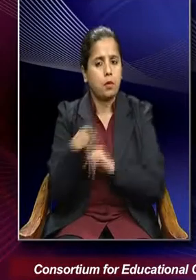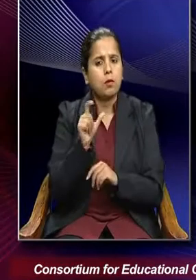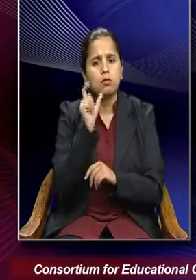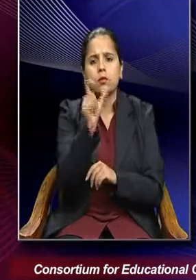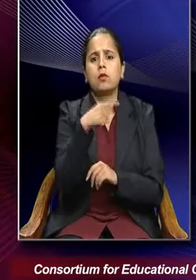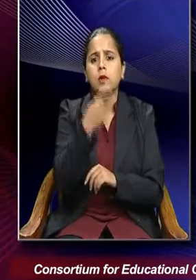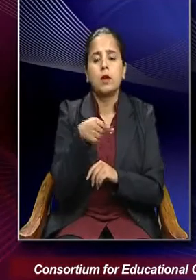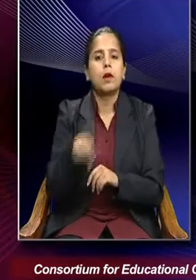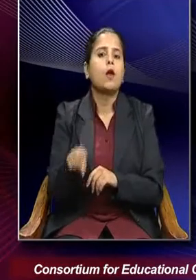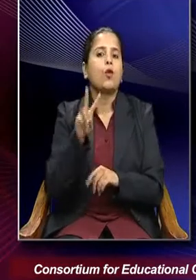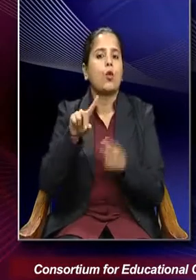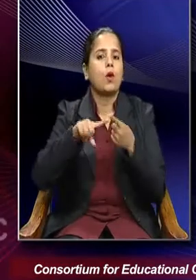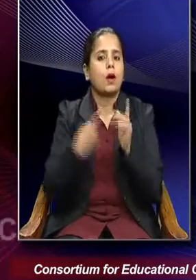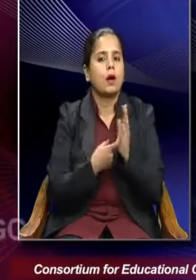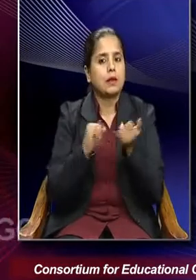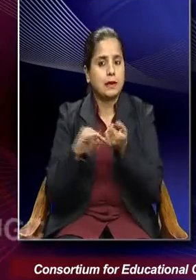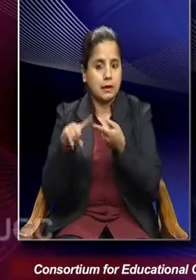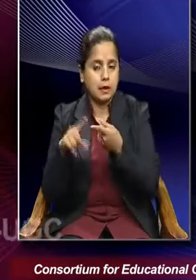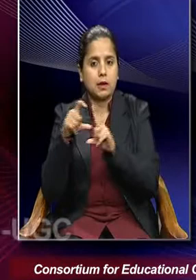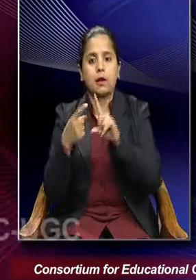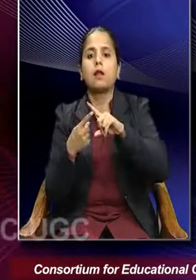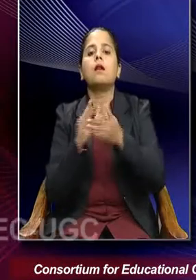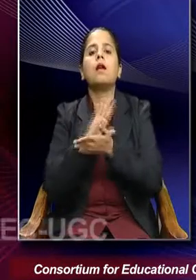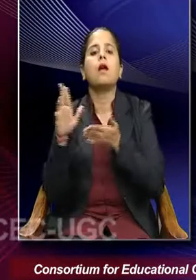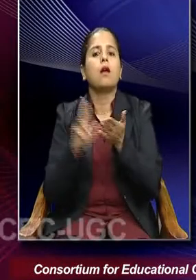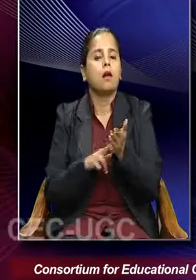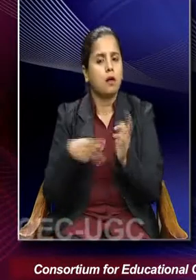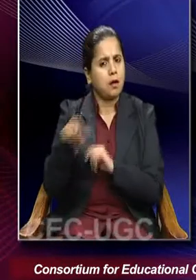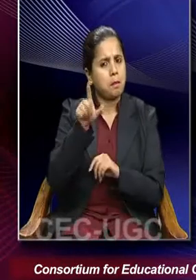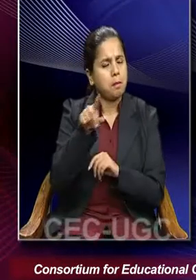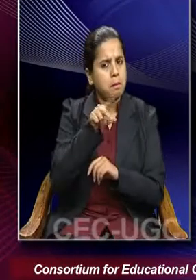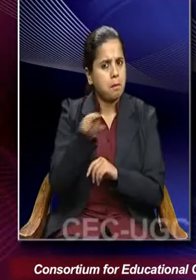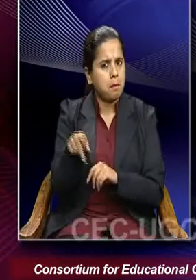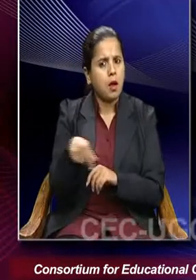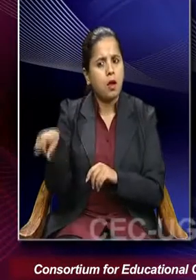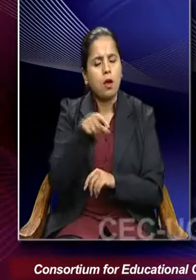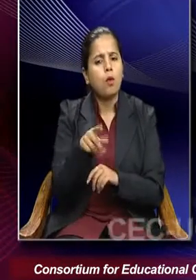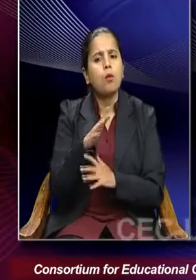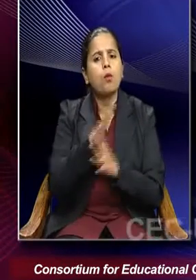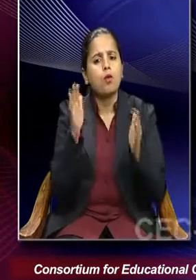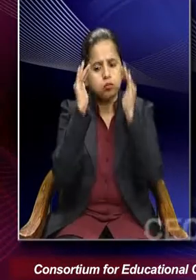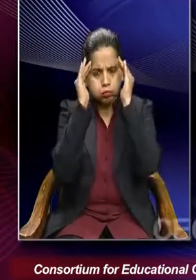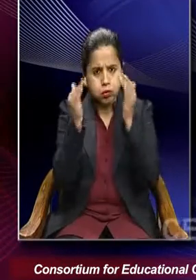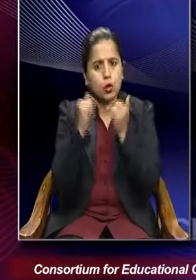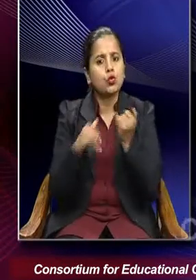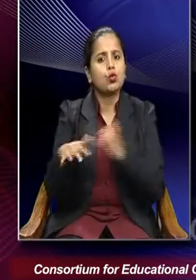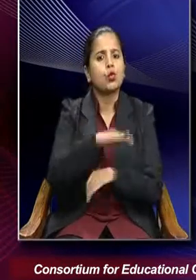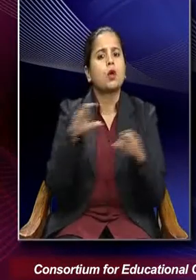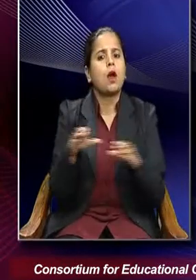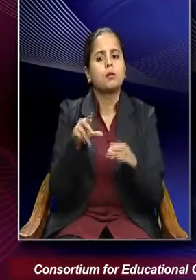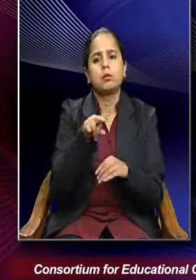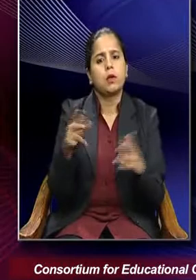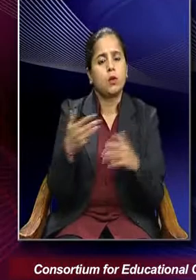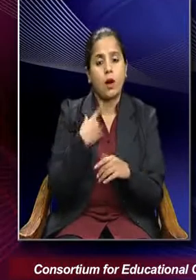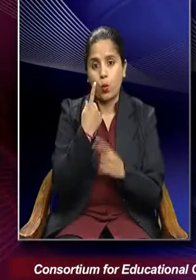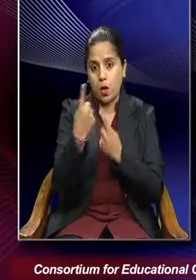verse the hen. Verse the hen emphasizes on the meaningfulness of social action. So each